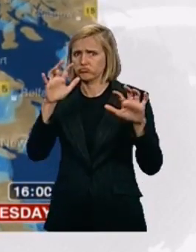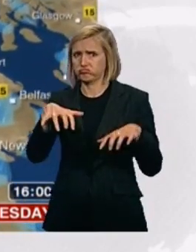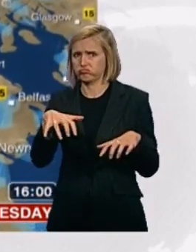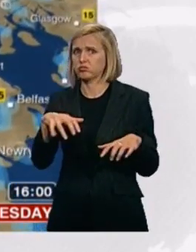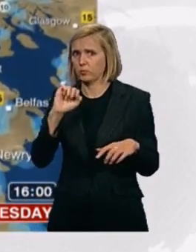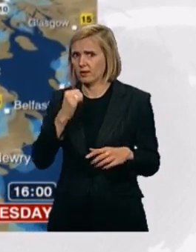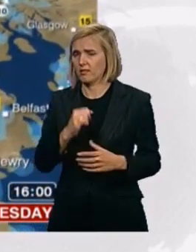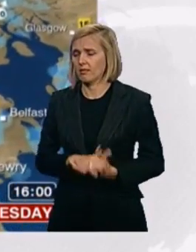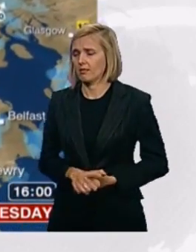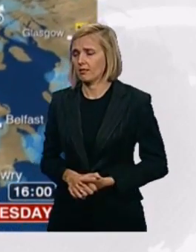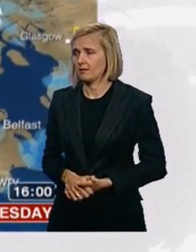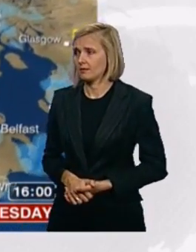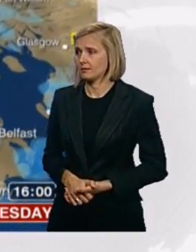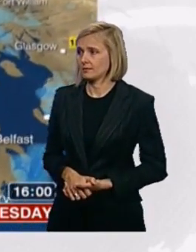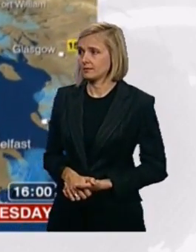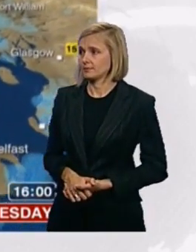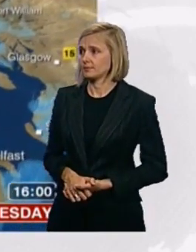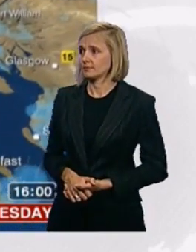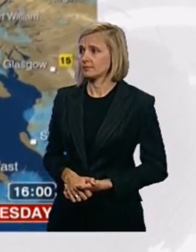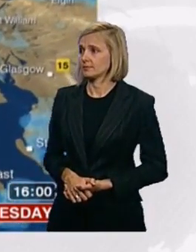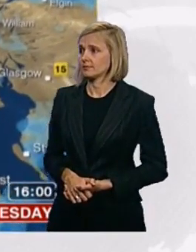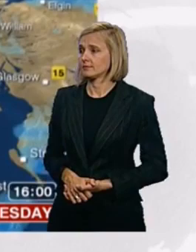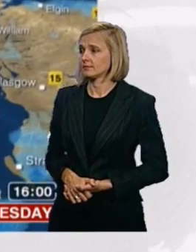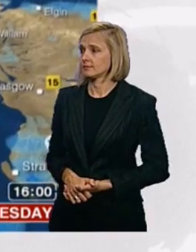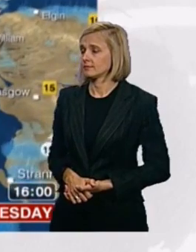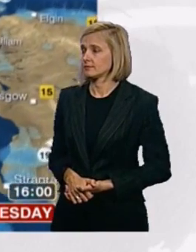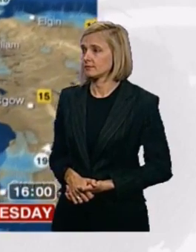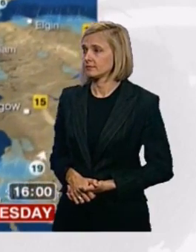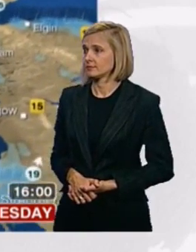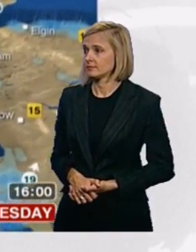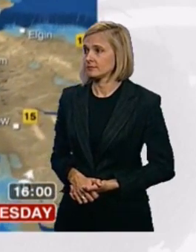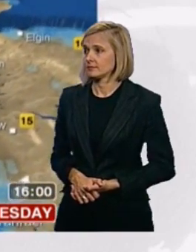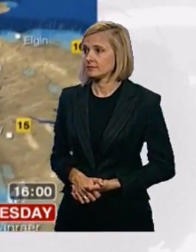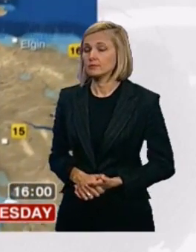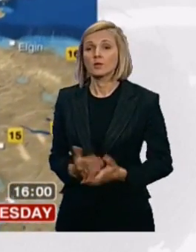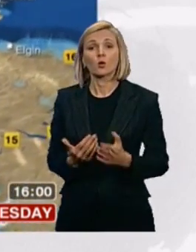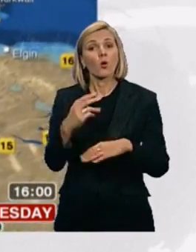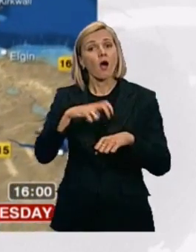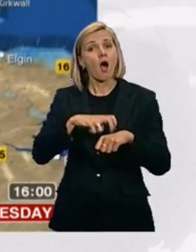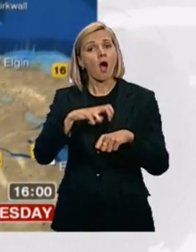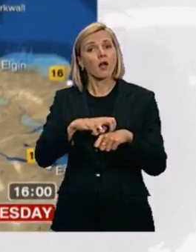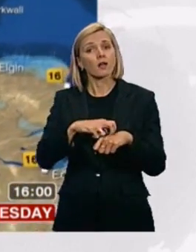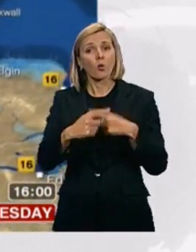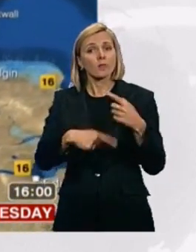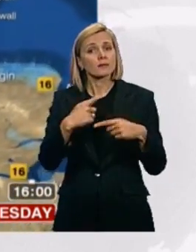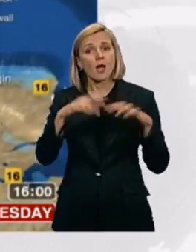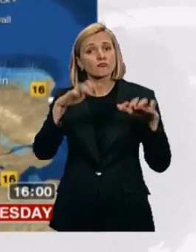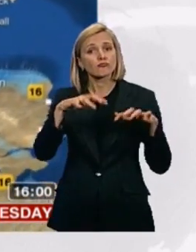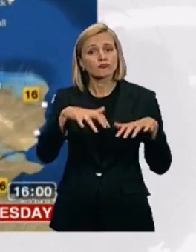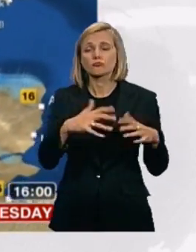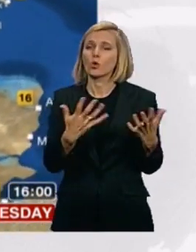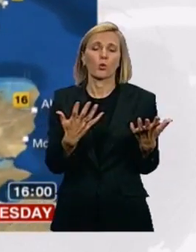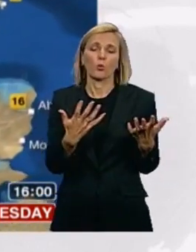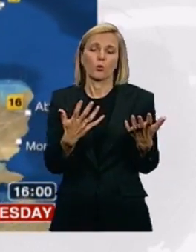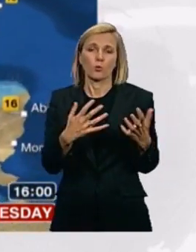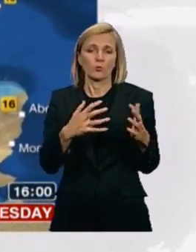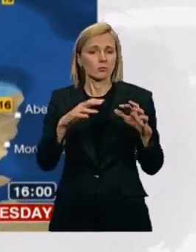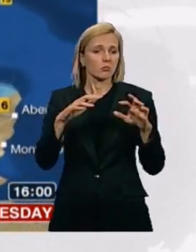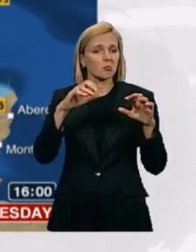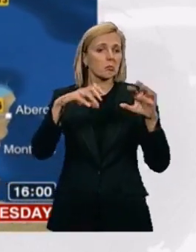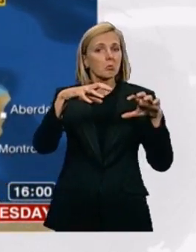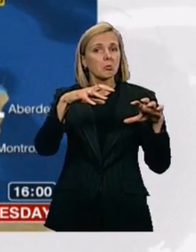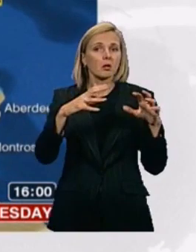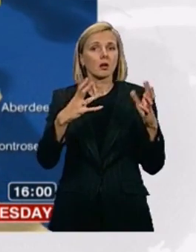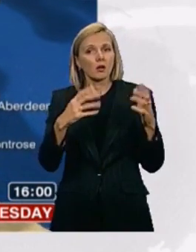take a look at things at four o'clock this afternoon. Now, those showers are scattered about in Northern Ireland. It's not a constant rain. For some of us in the north-west of Scotland, those